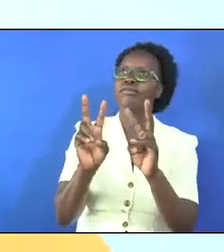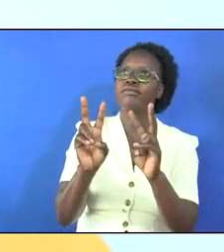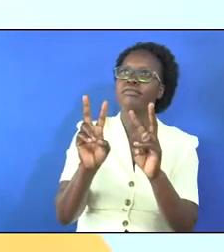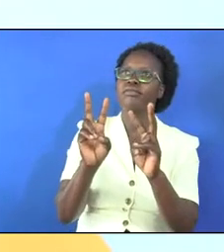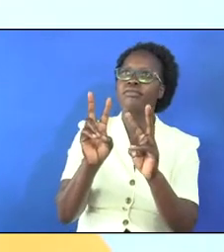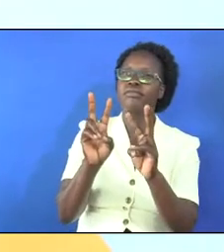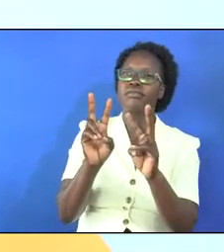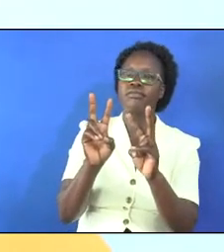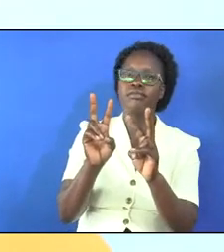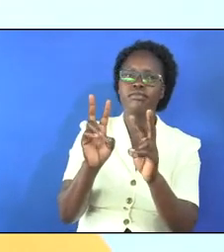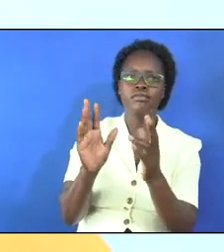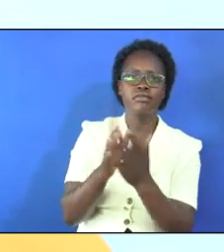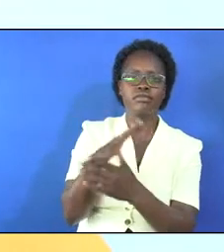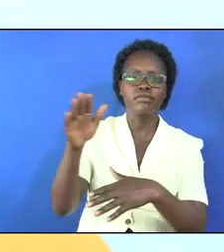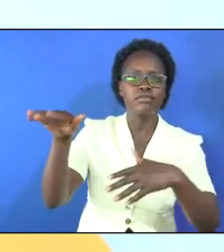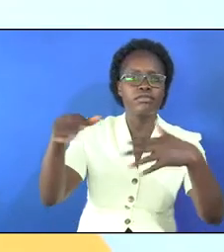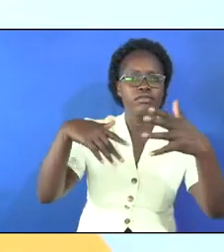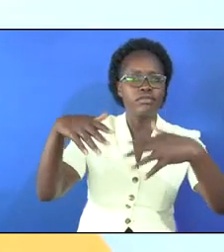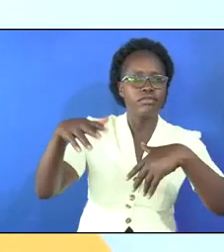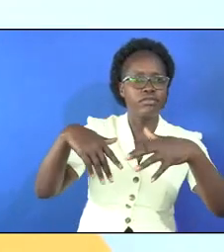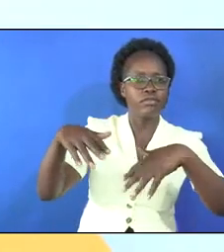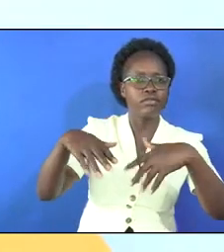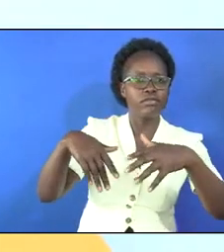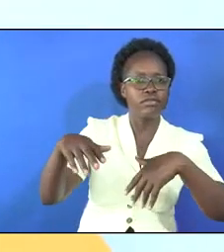they saw something hanging